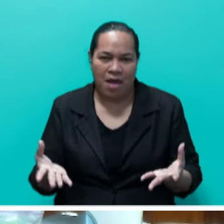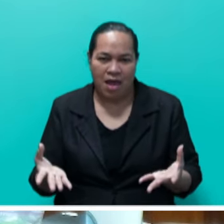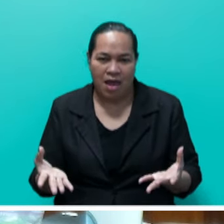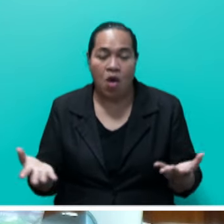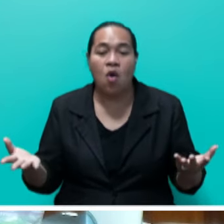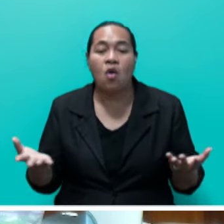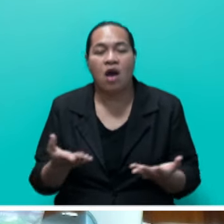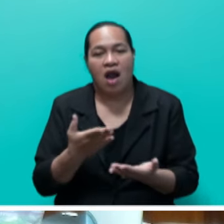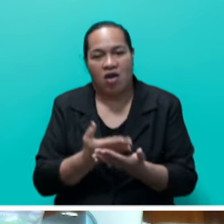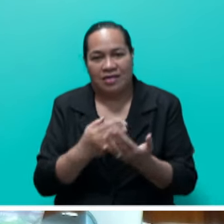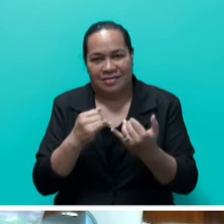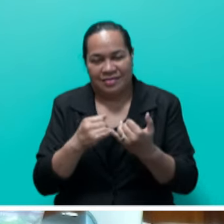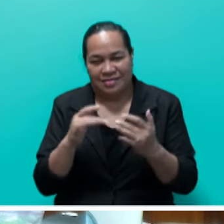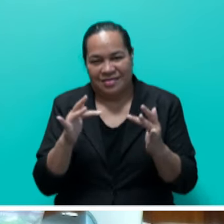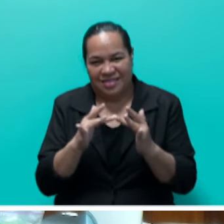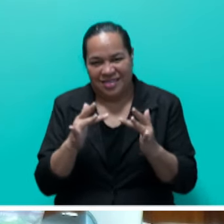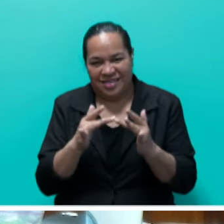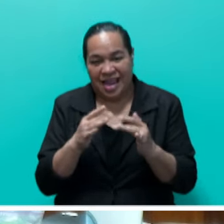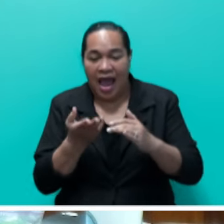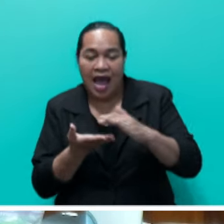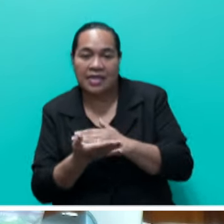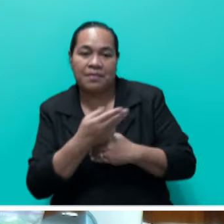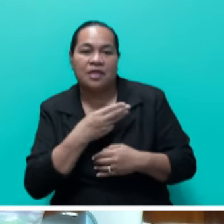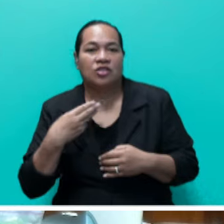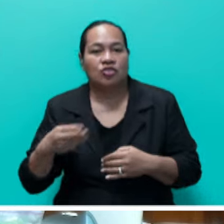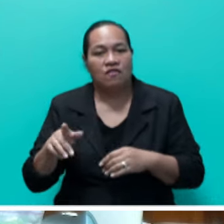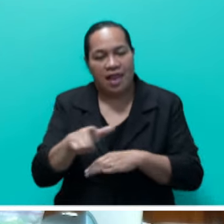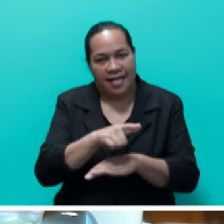the public portals of the Ministry of Lands and Mineral Resources.